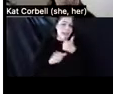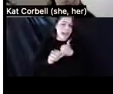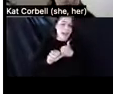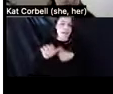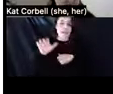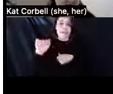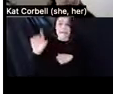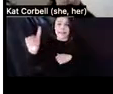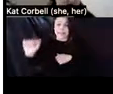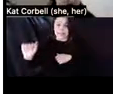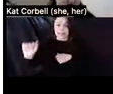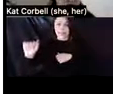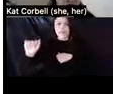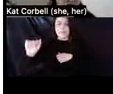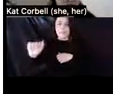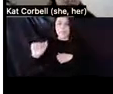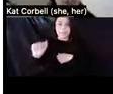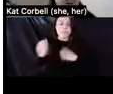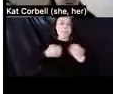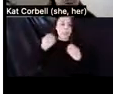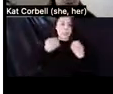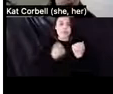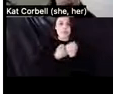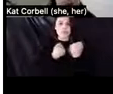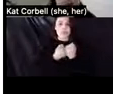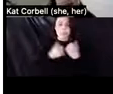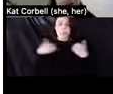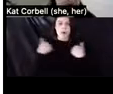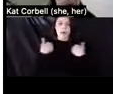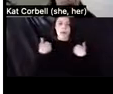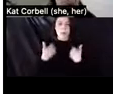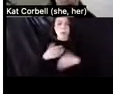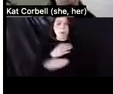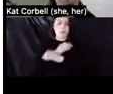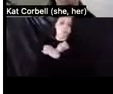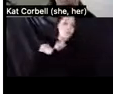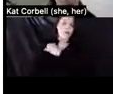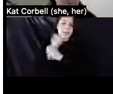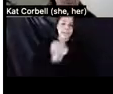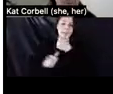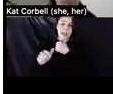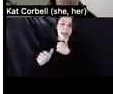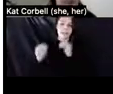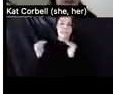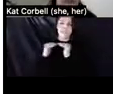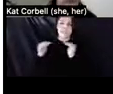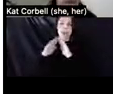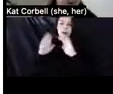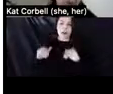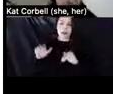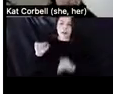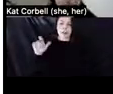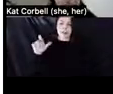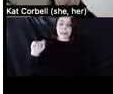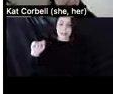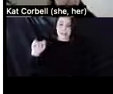support animals are protected under the Fair Housing Act. Um, so that was just like